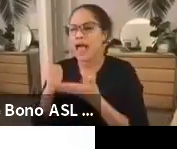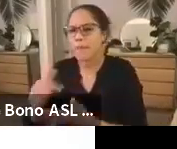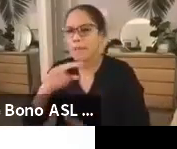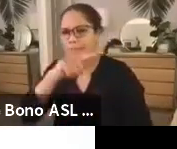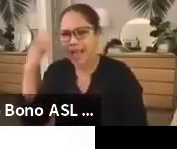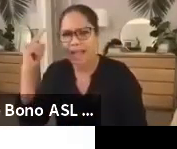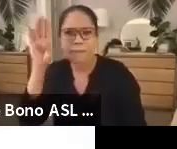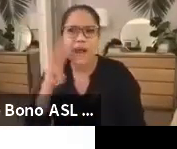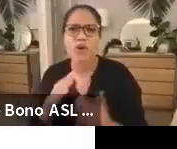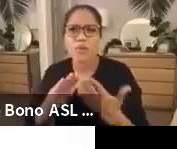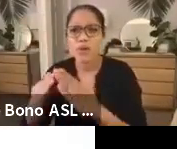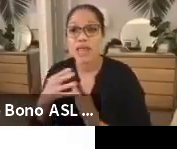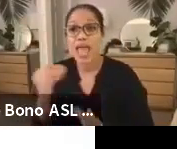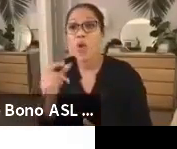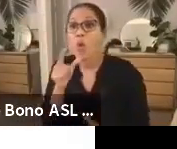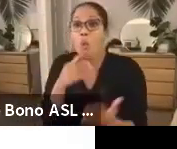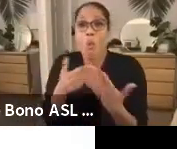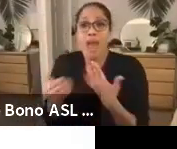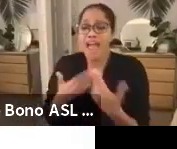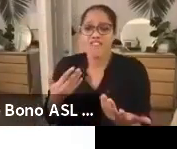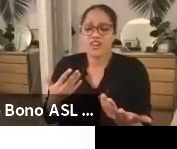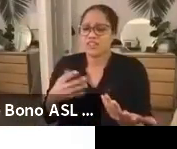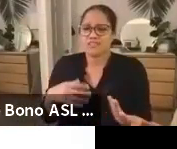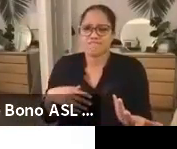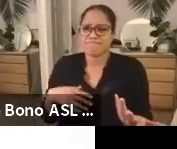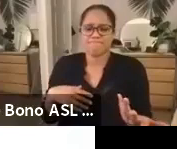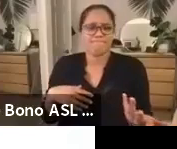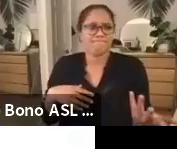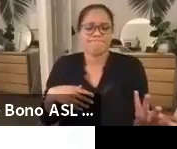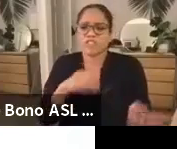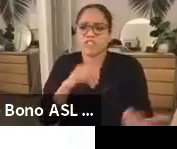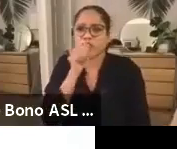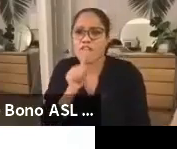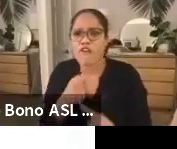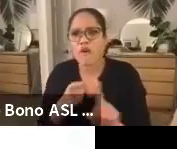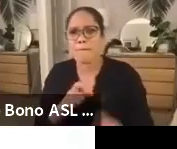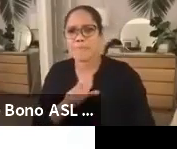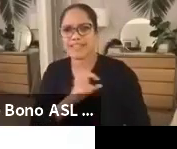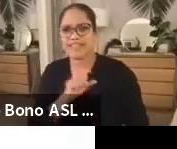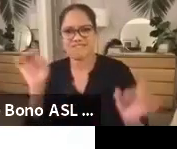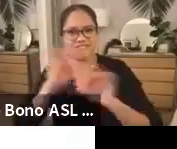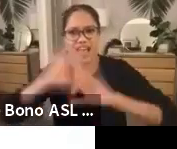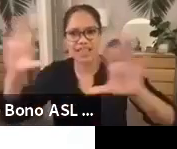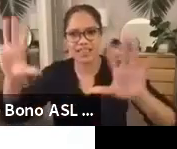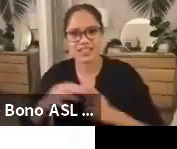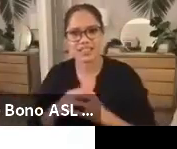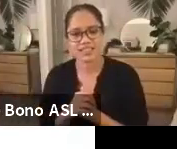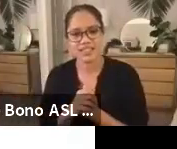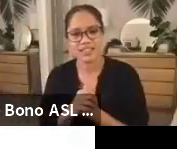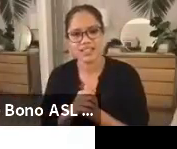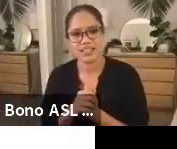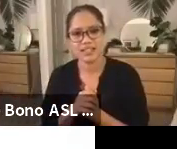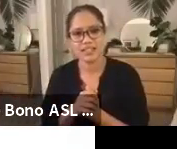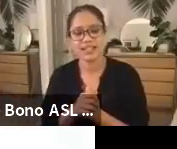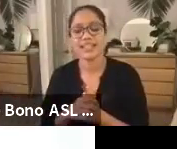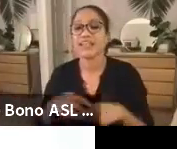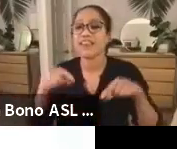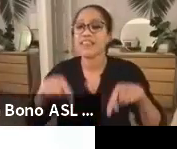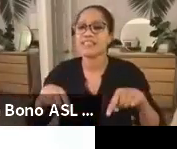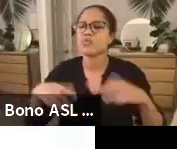Repairing the harm done already is not a footnote, but an essential measure for progress.